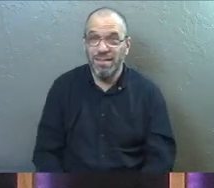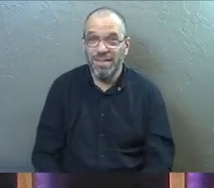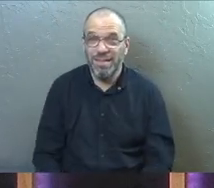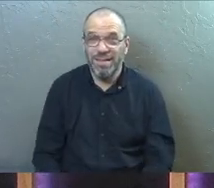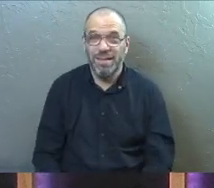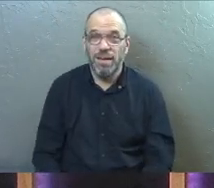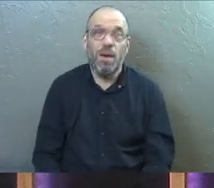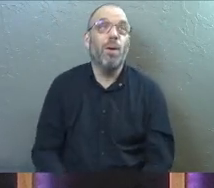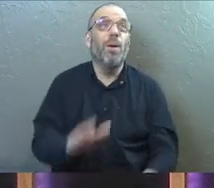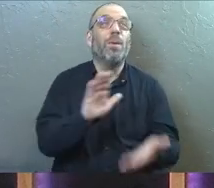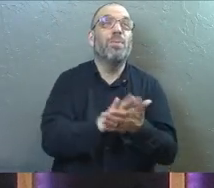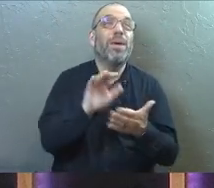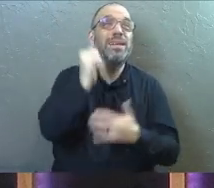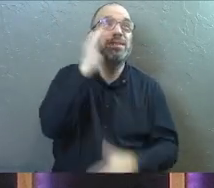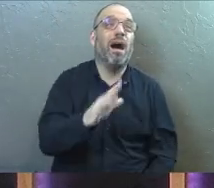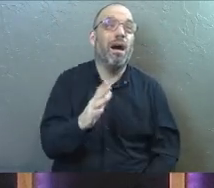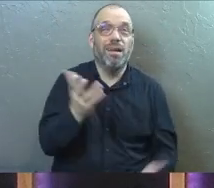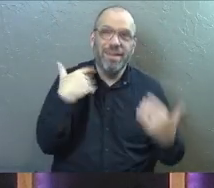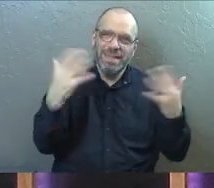Somebody say praise God.